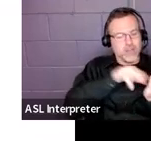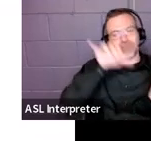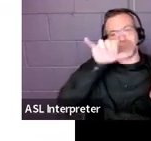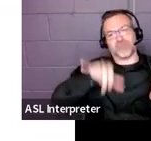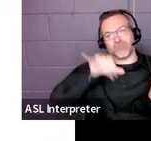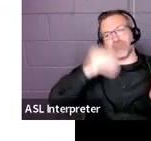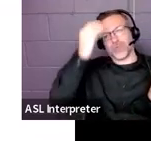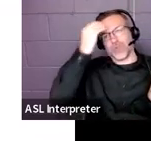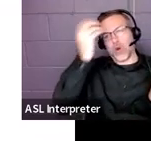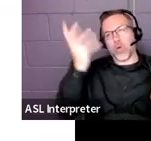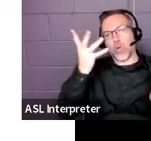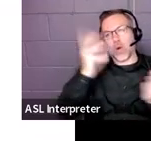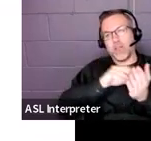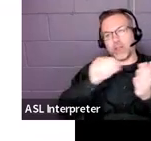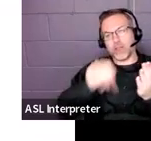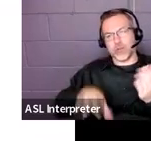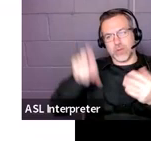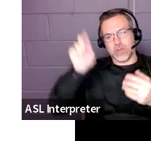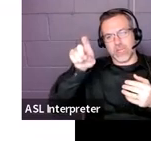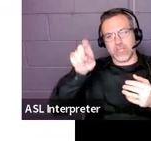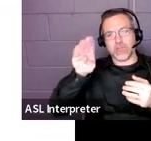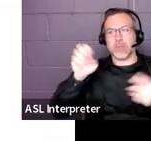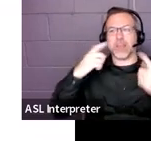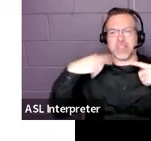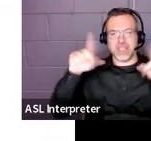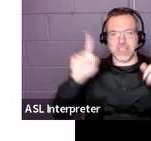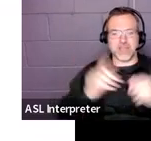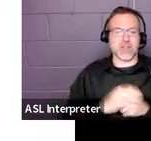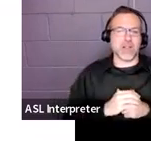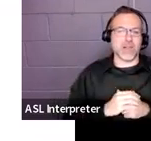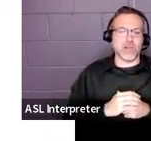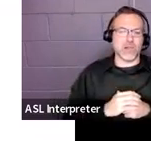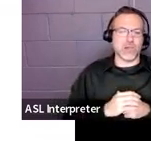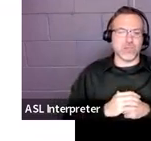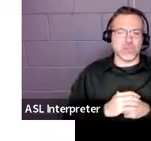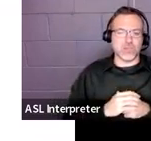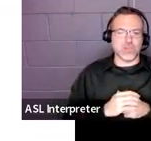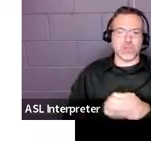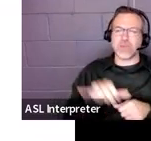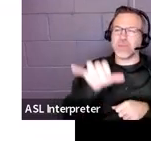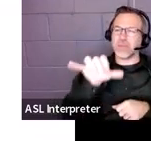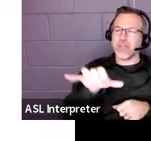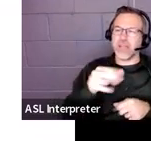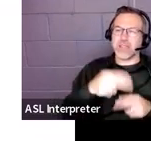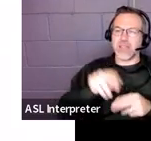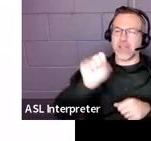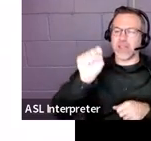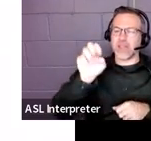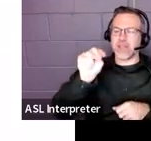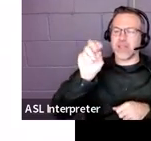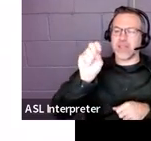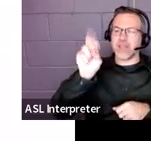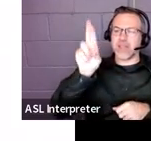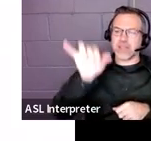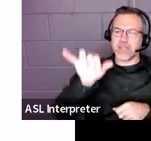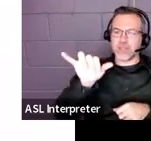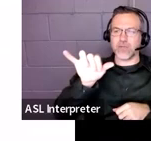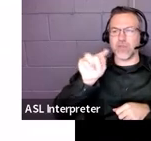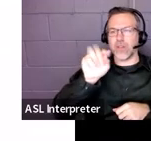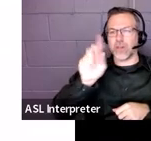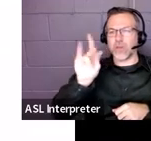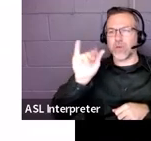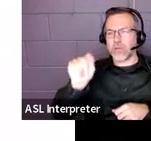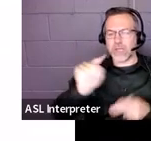child needs in order to be successful. So, we put this one like a sensory toolkit, a help card, a break card, a squishy,